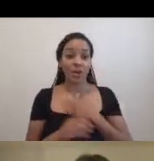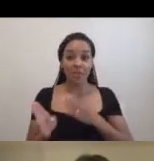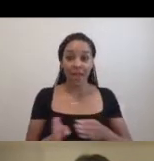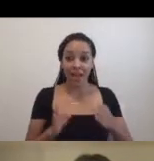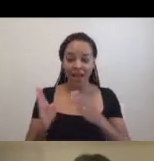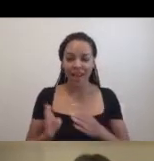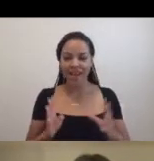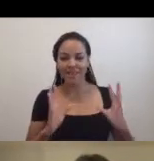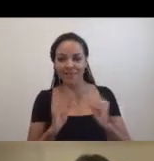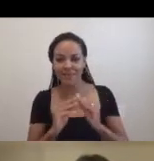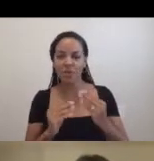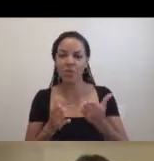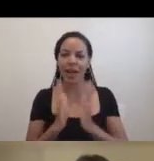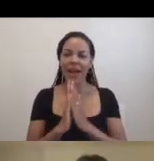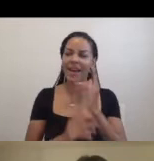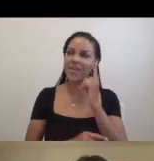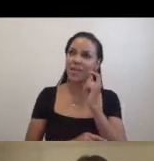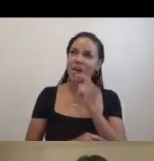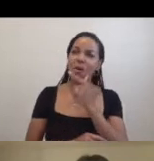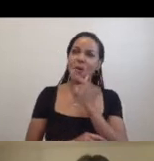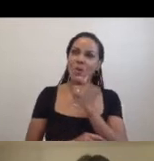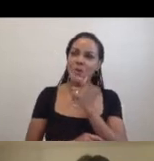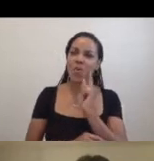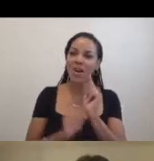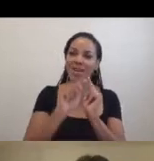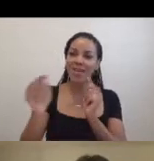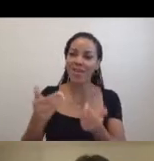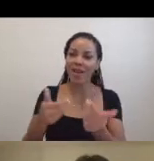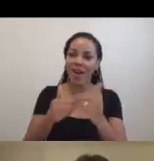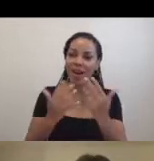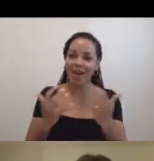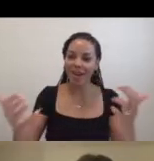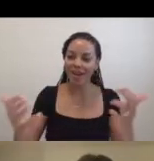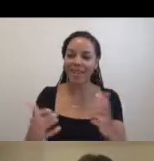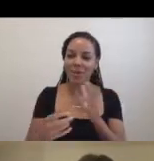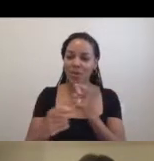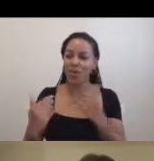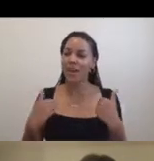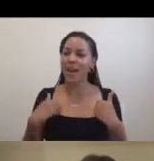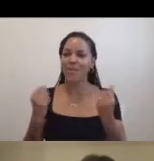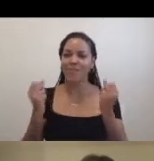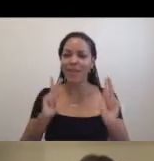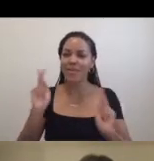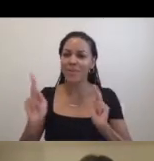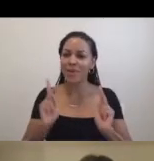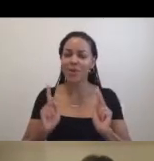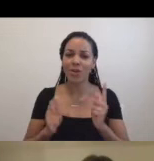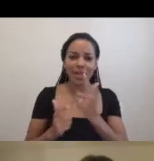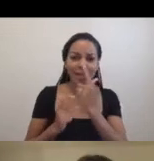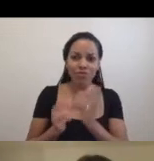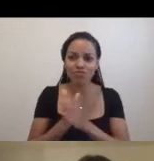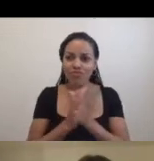ourselves, who will our audience be? We had overwhelming interest and responses in this symposium, and now